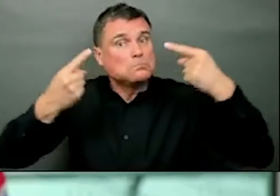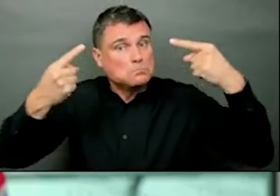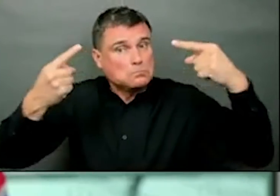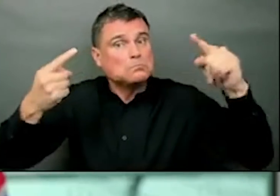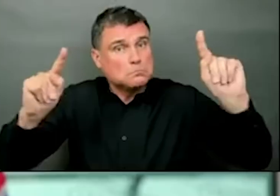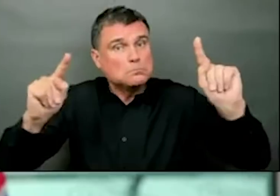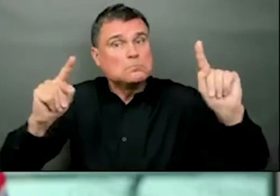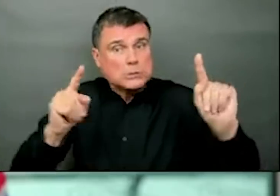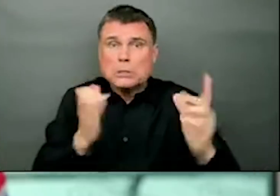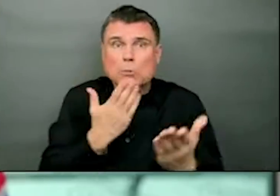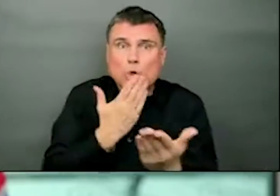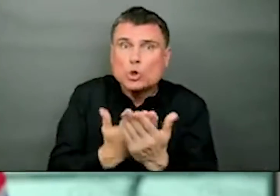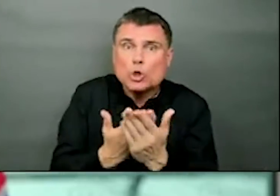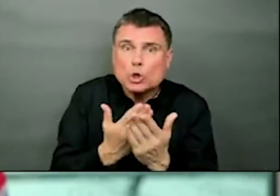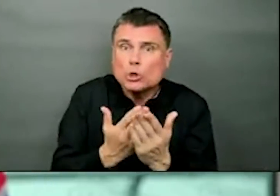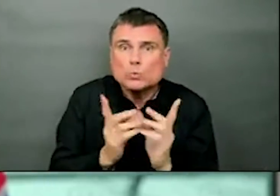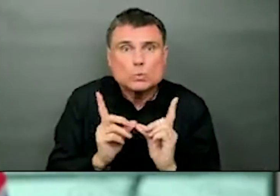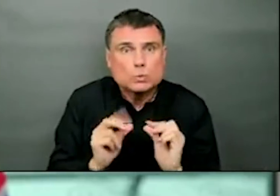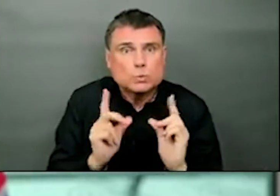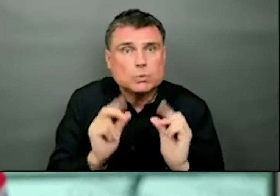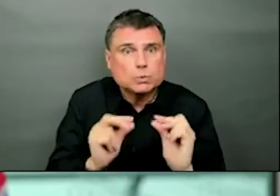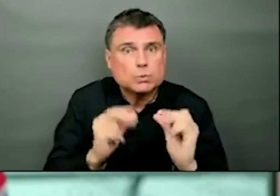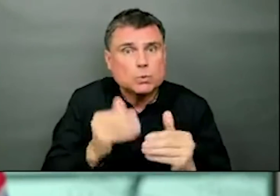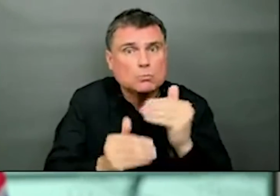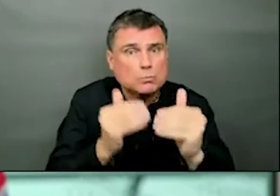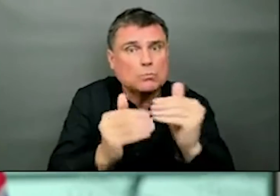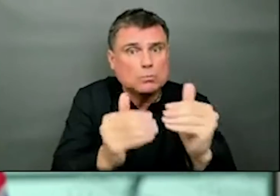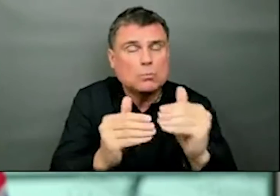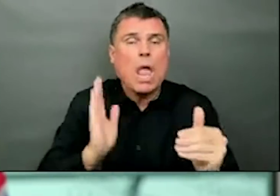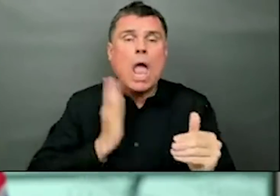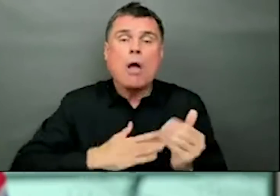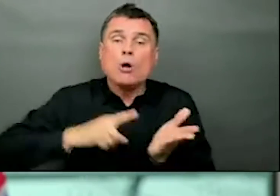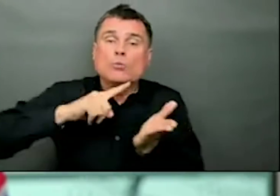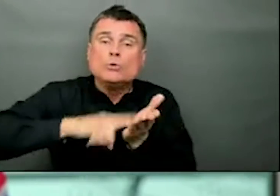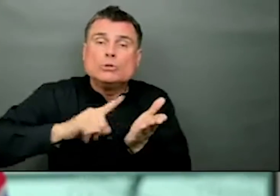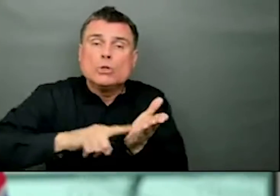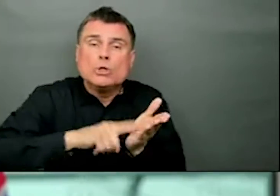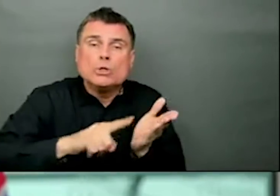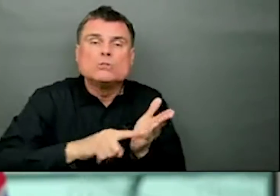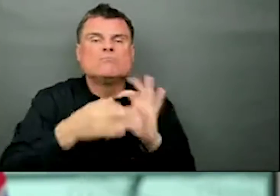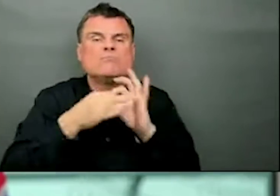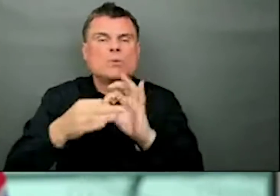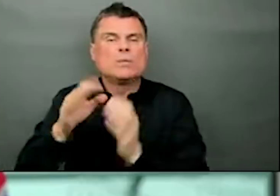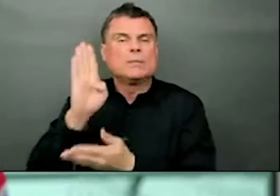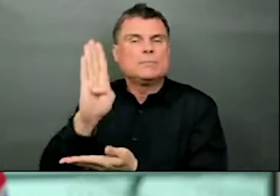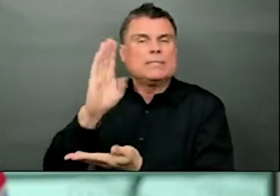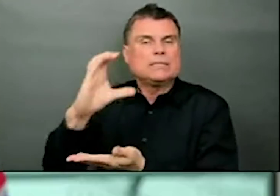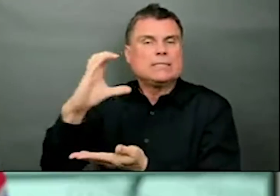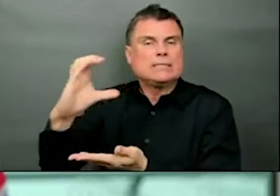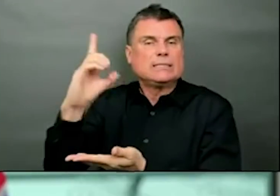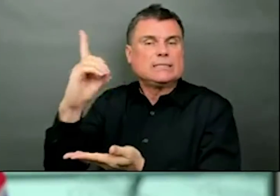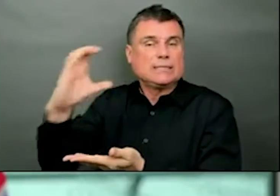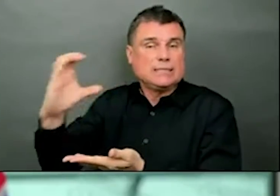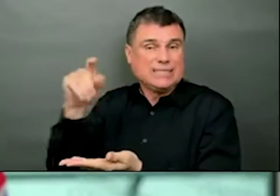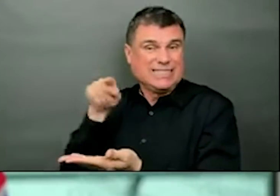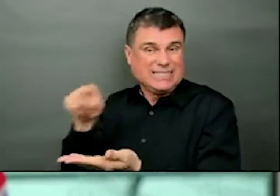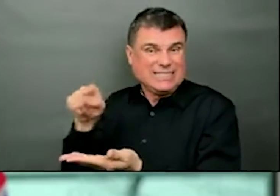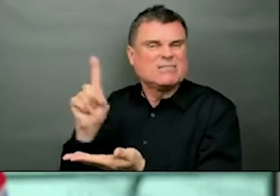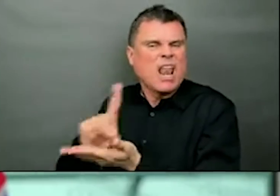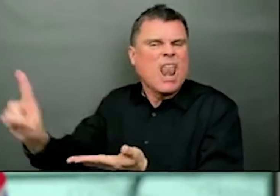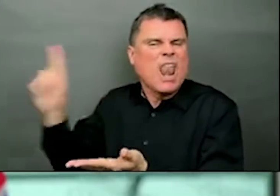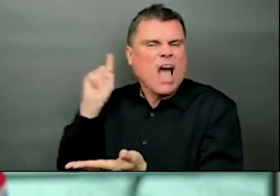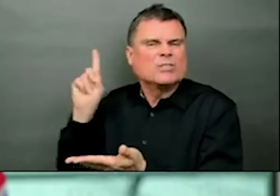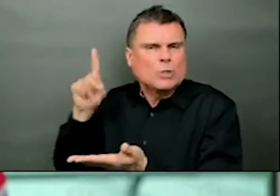been proven. And I mentioned the research that we've done through the BC Centre for Disease Control that we released last week showing